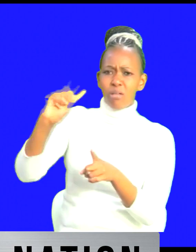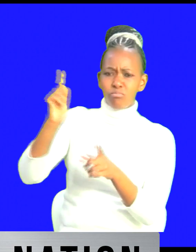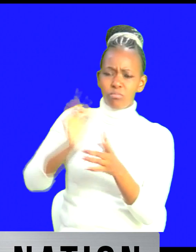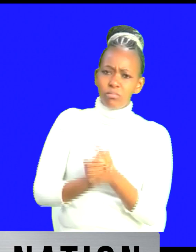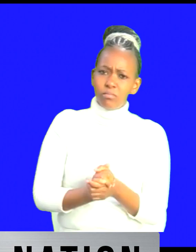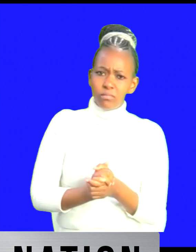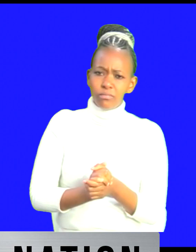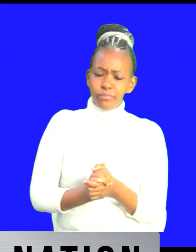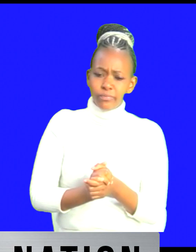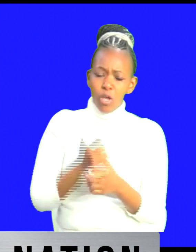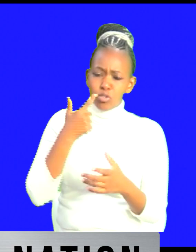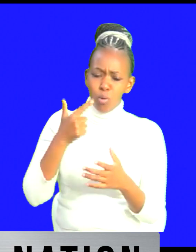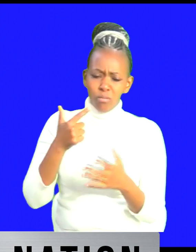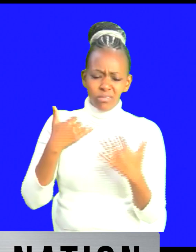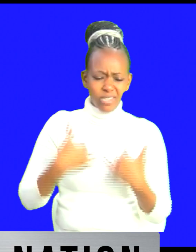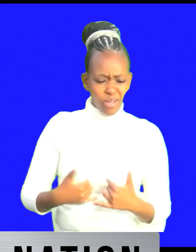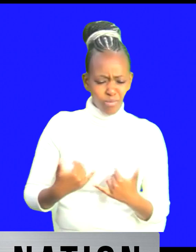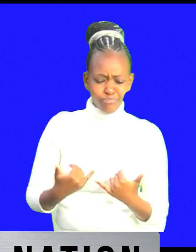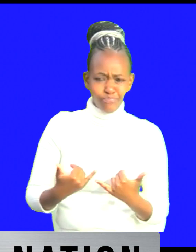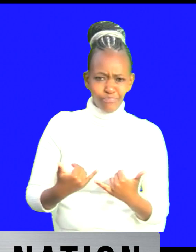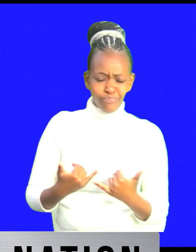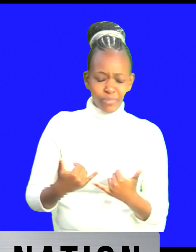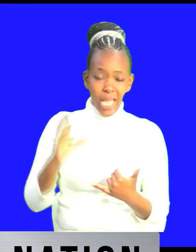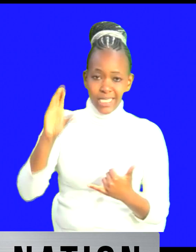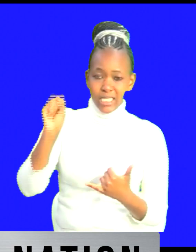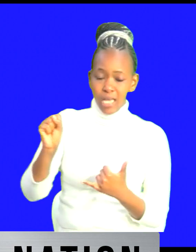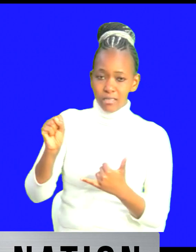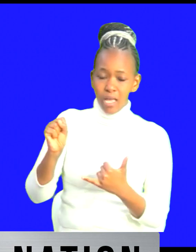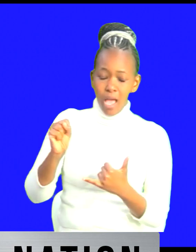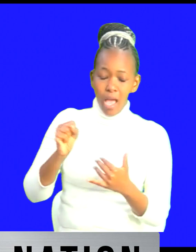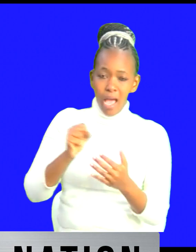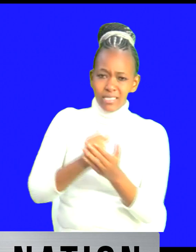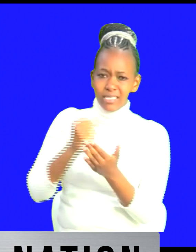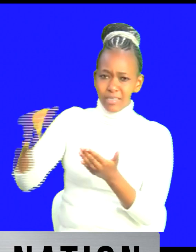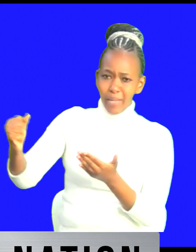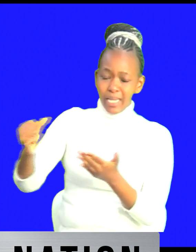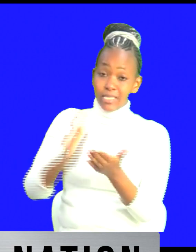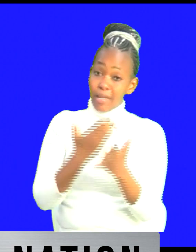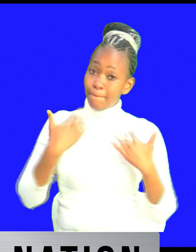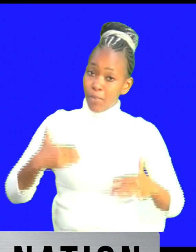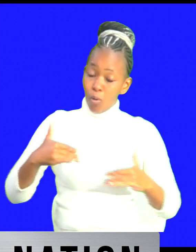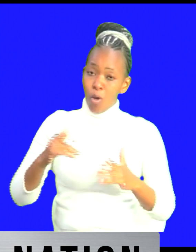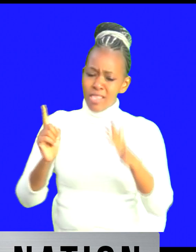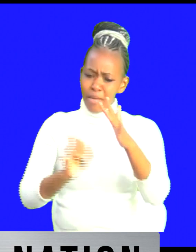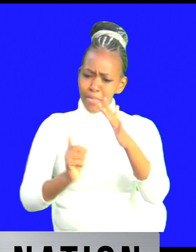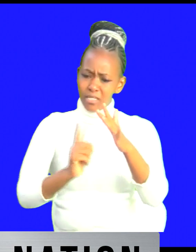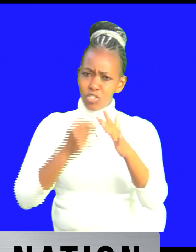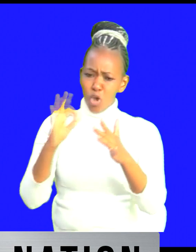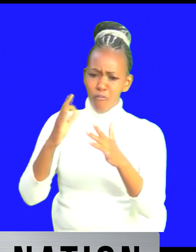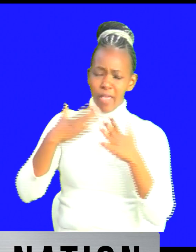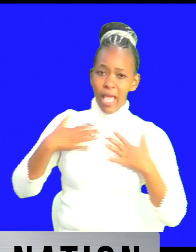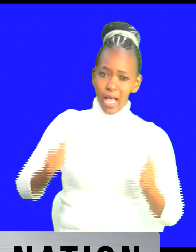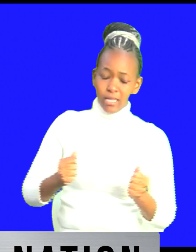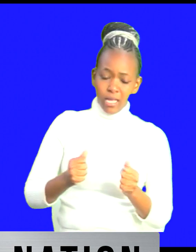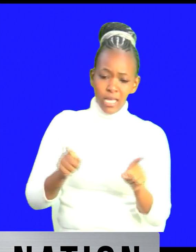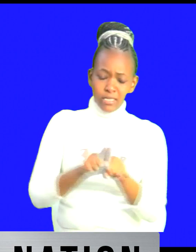she has suspended a number of people in the ministry in the nhif right she has uh made sure that the board gives a report uh